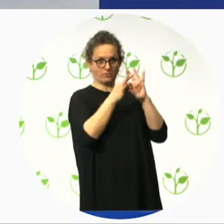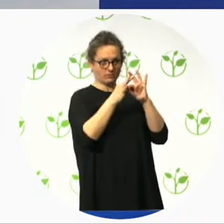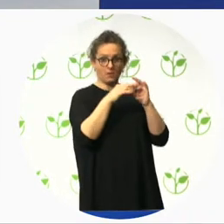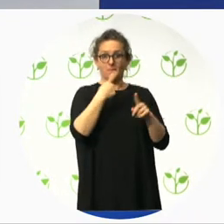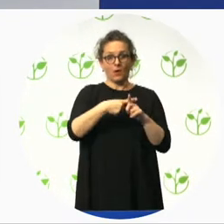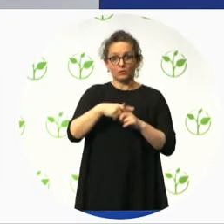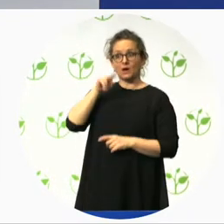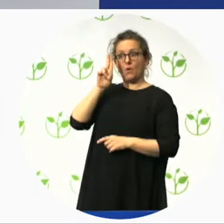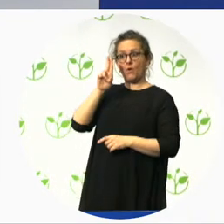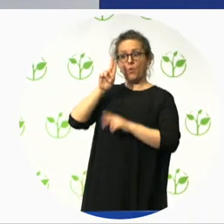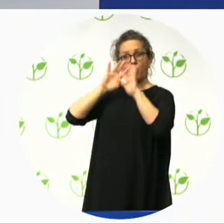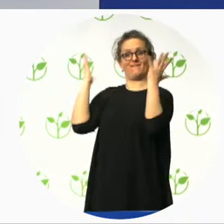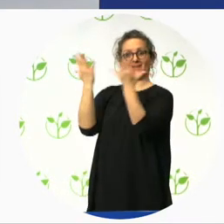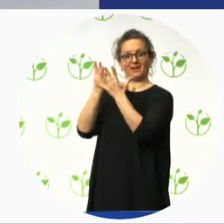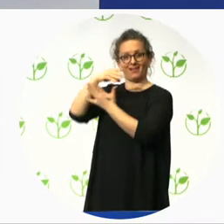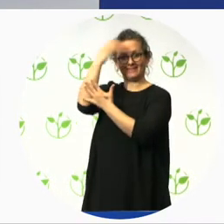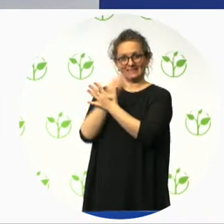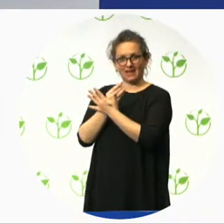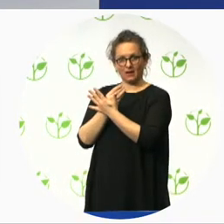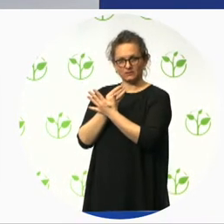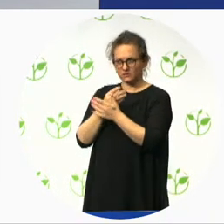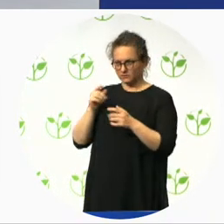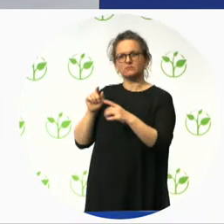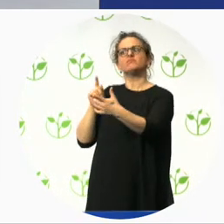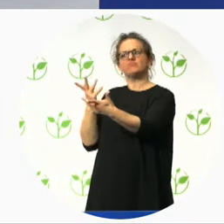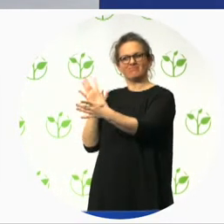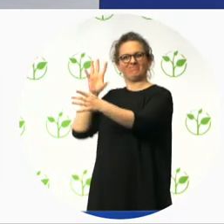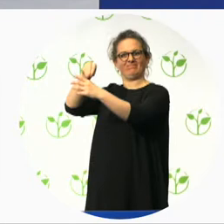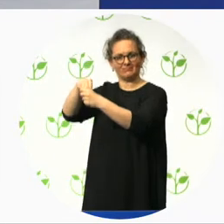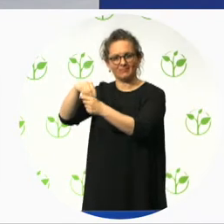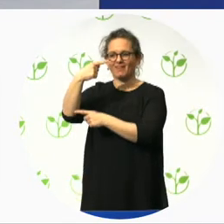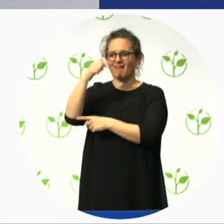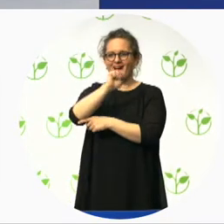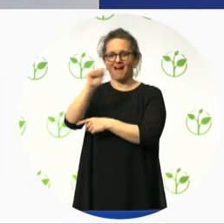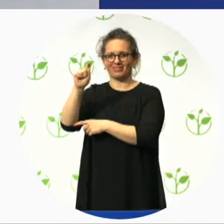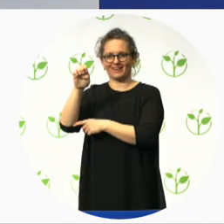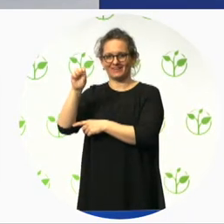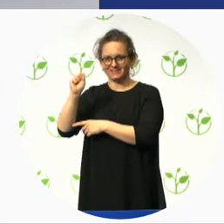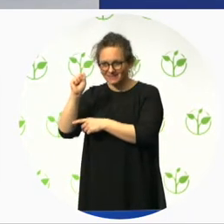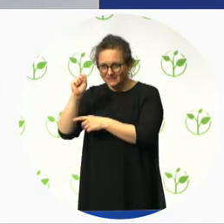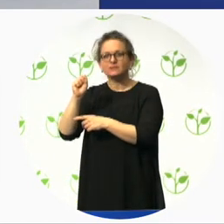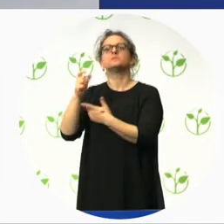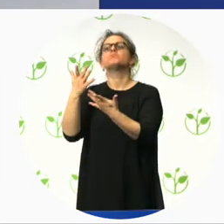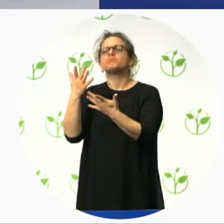country reps are volunteers who are committed and critically important to assist in the achievement of Gates' mission and goals. There are several Gates'